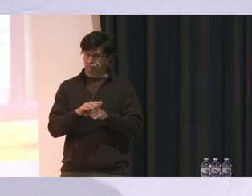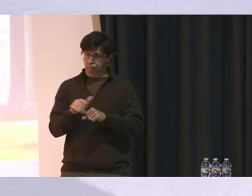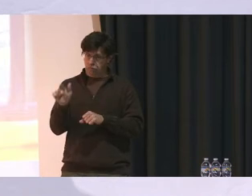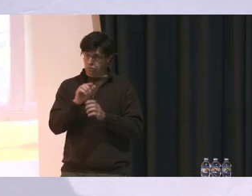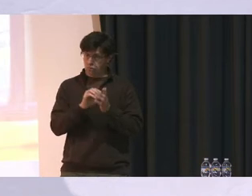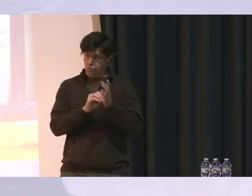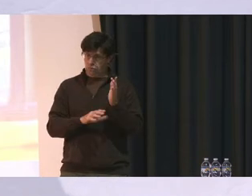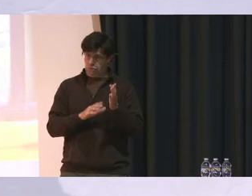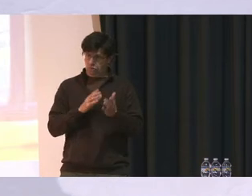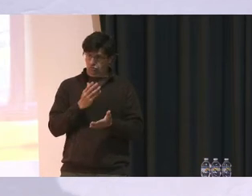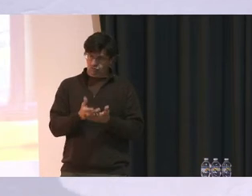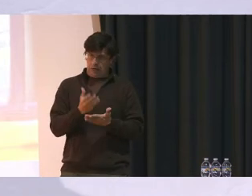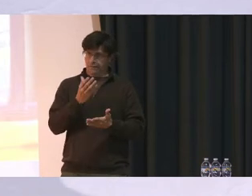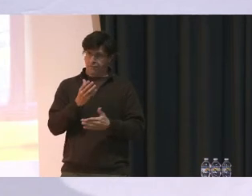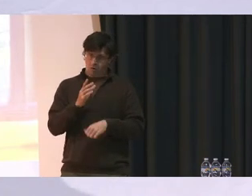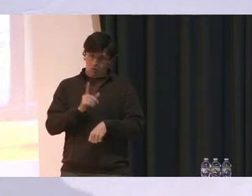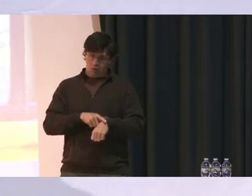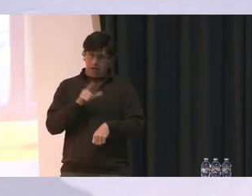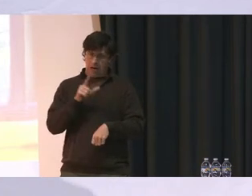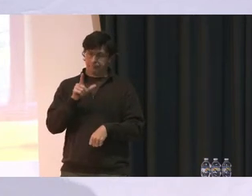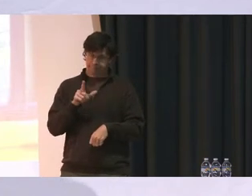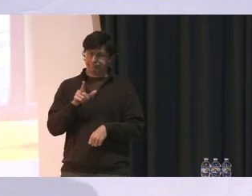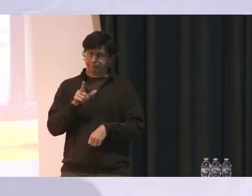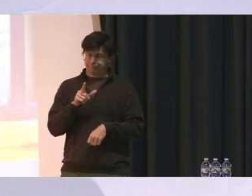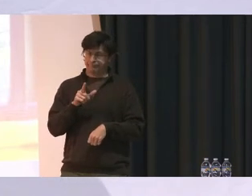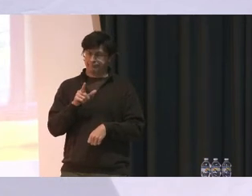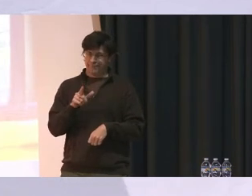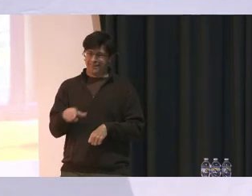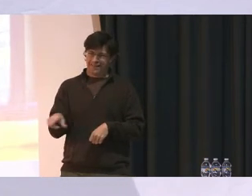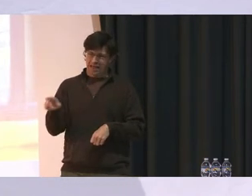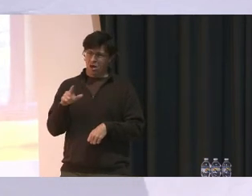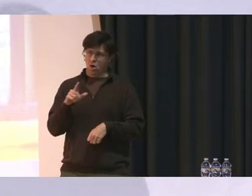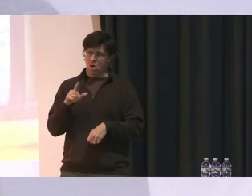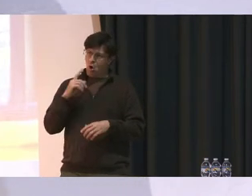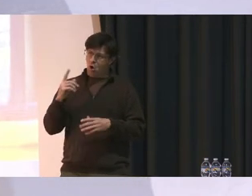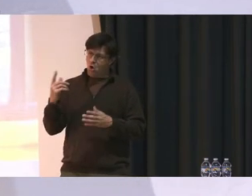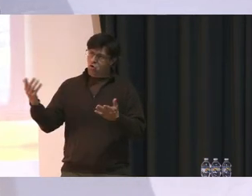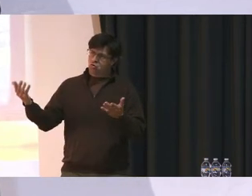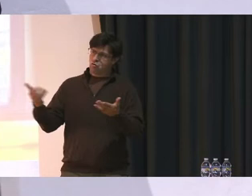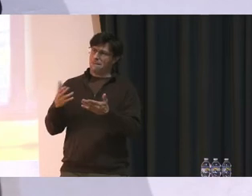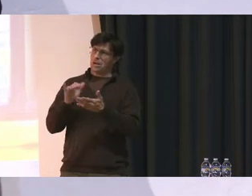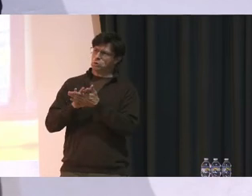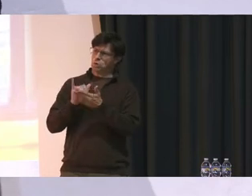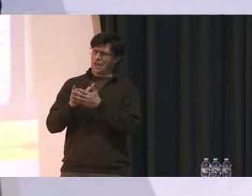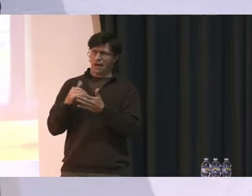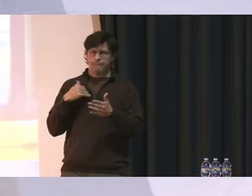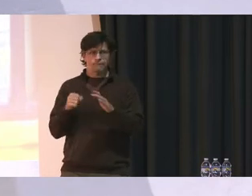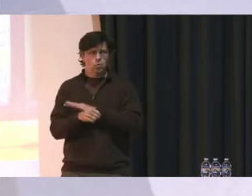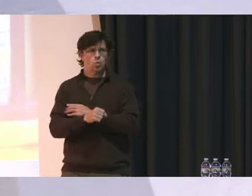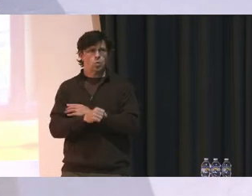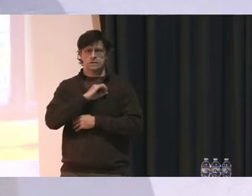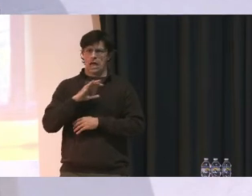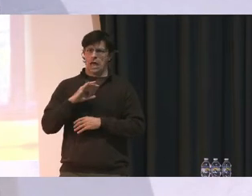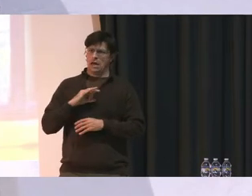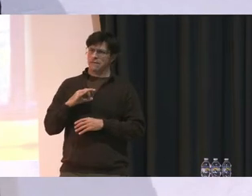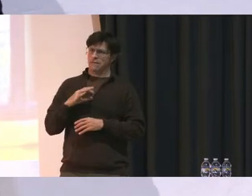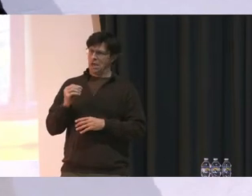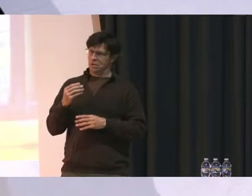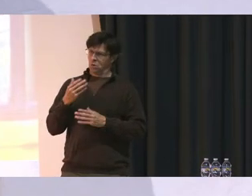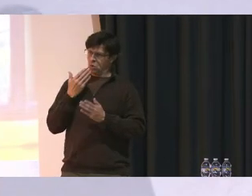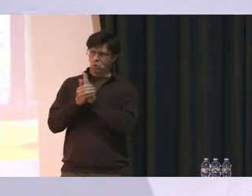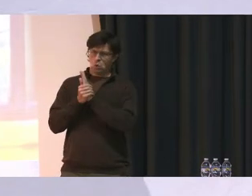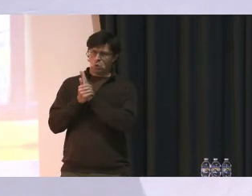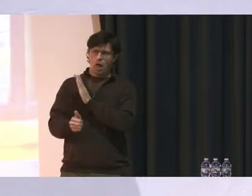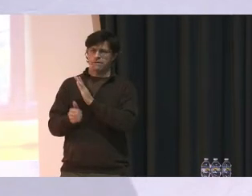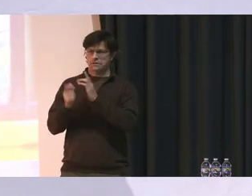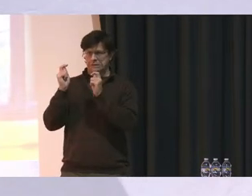are arriving at school on time, that they are greeted by schools that are fully staffed and highly qualified in terms of